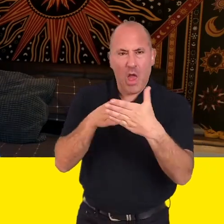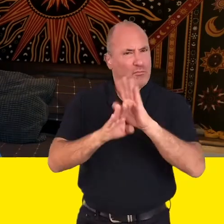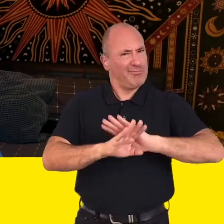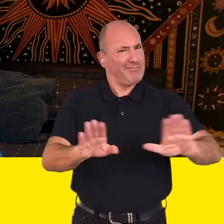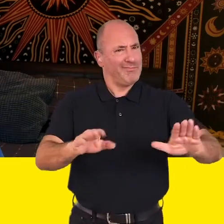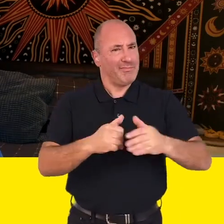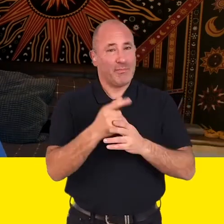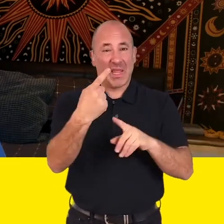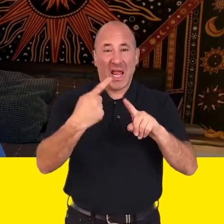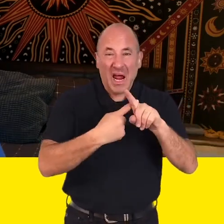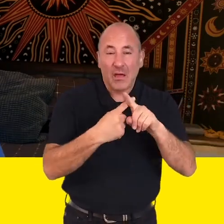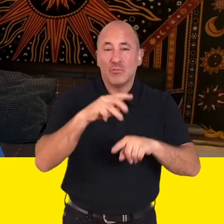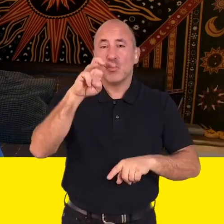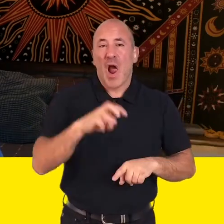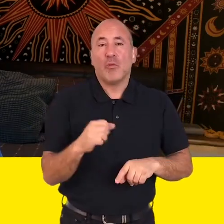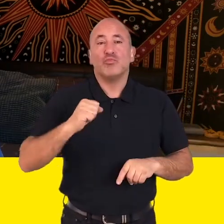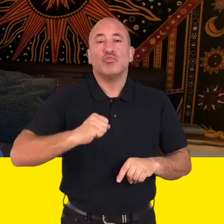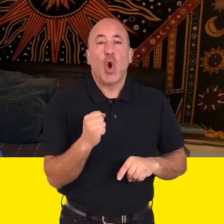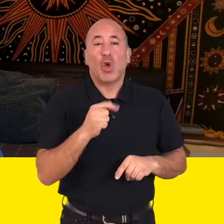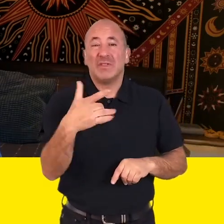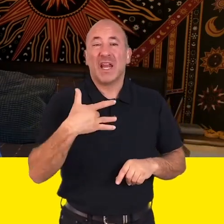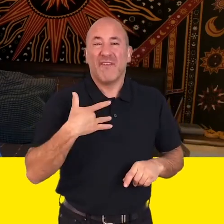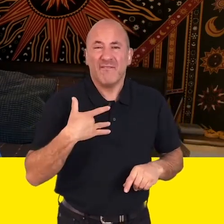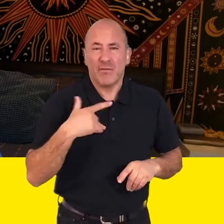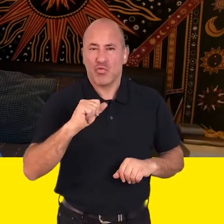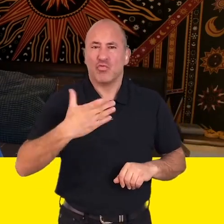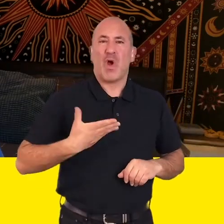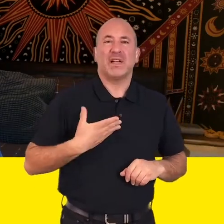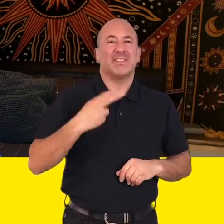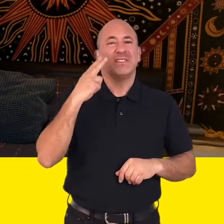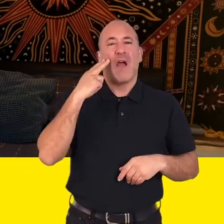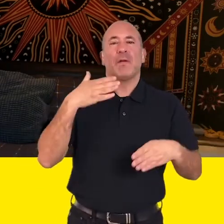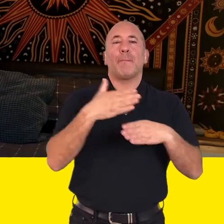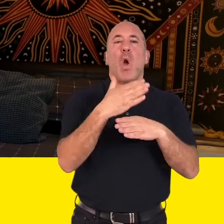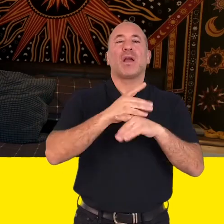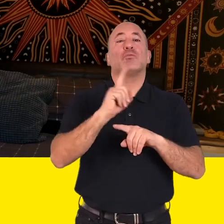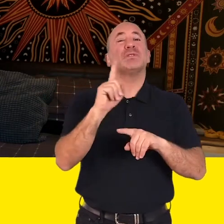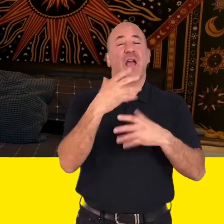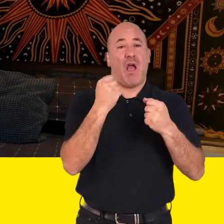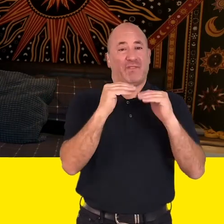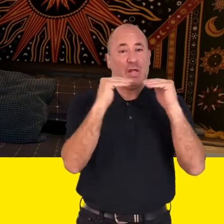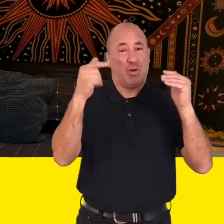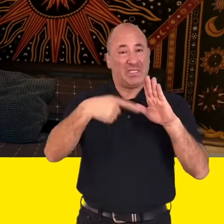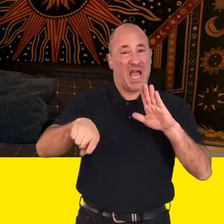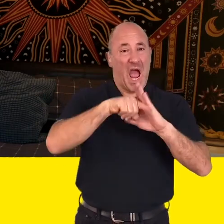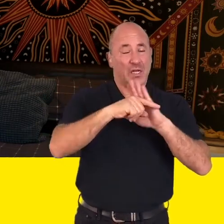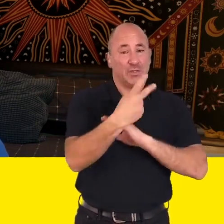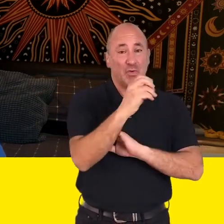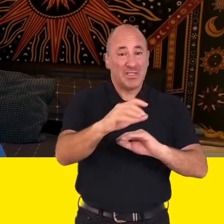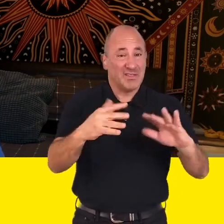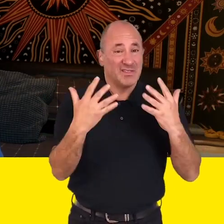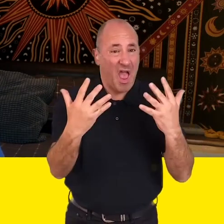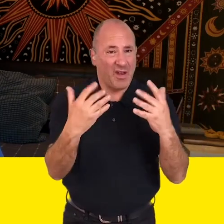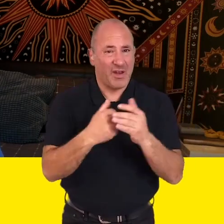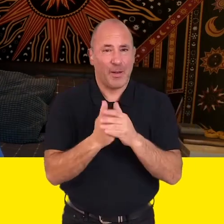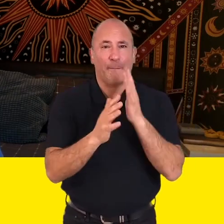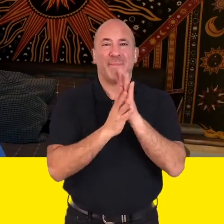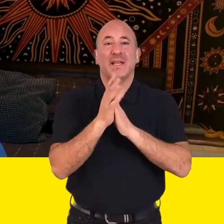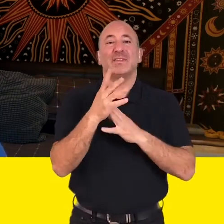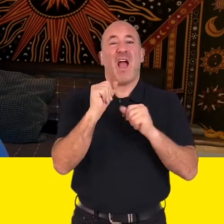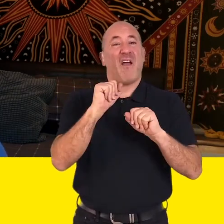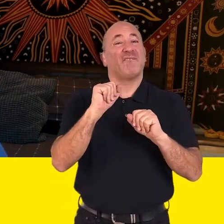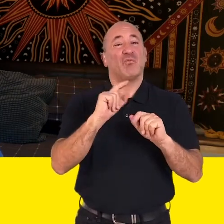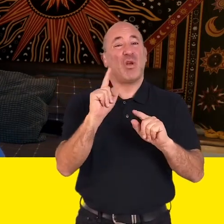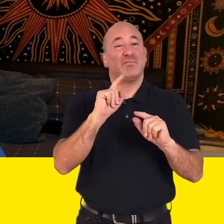If you live in England, Wales or Scotland your rights as a deaf employee are protected by the Equalities Act 2010. This means you are entitled